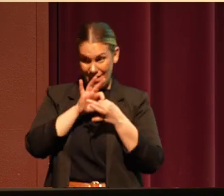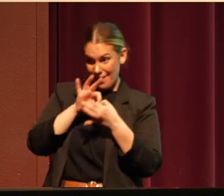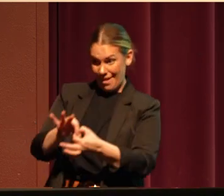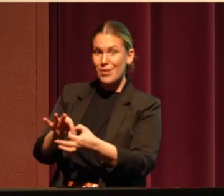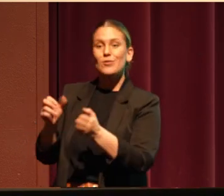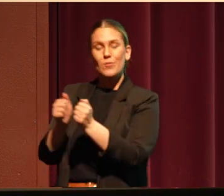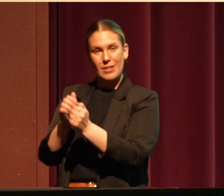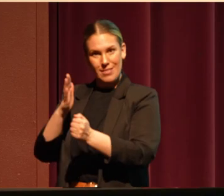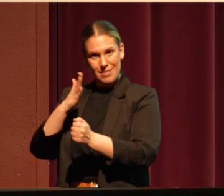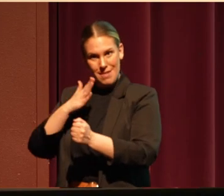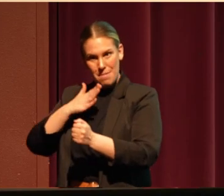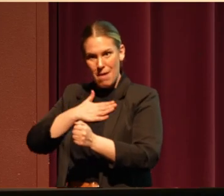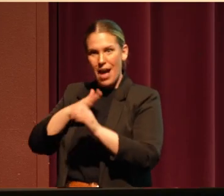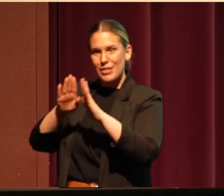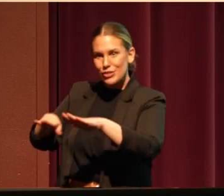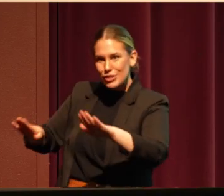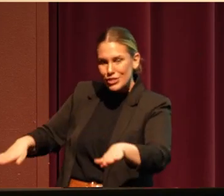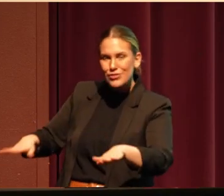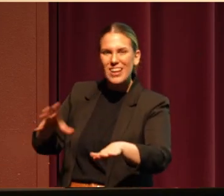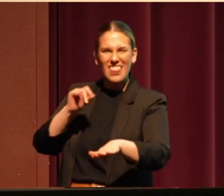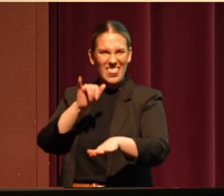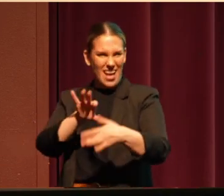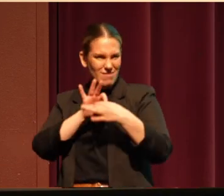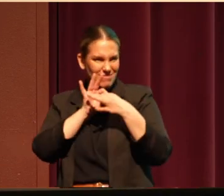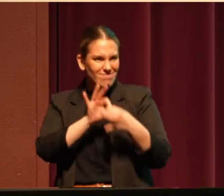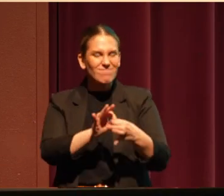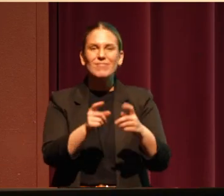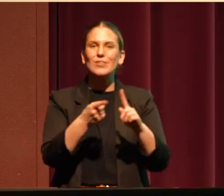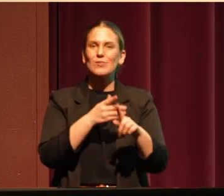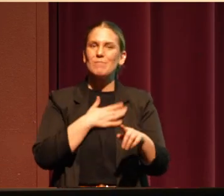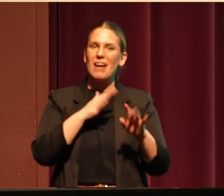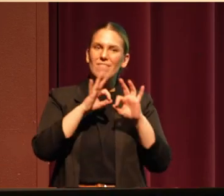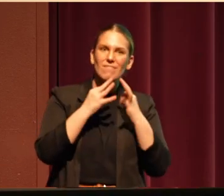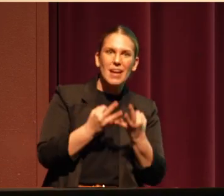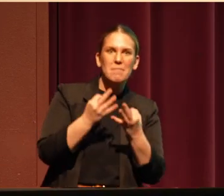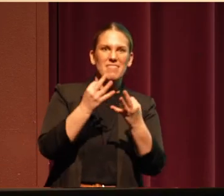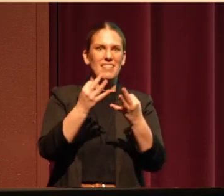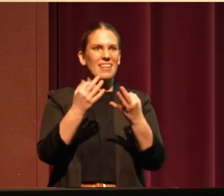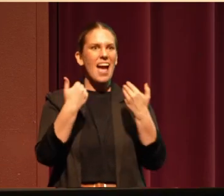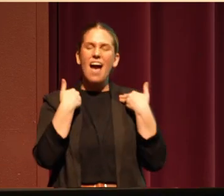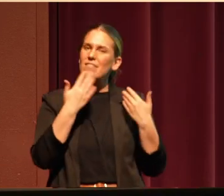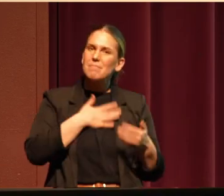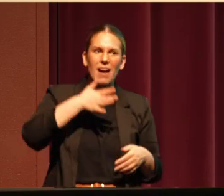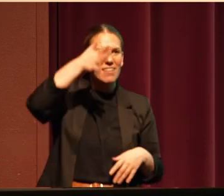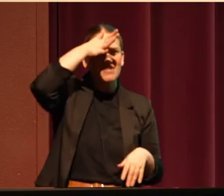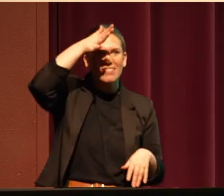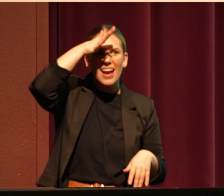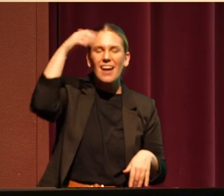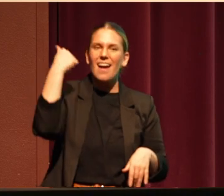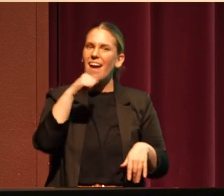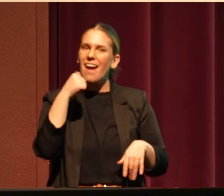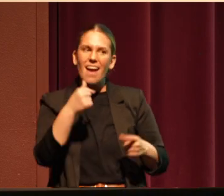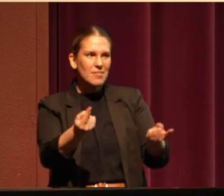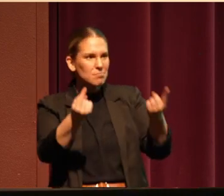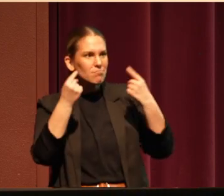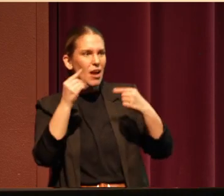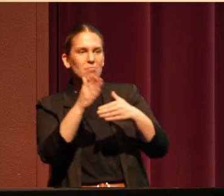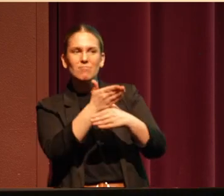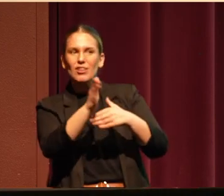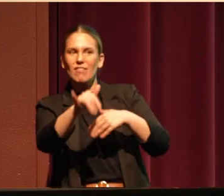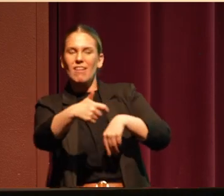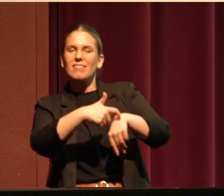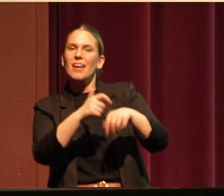and the direct connection to my family and getting those, my aunt and my dad, out to just share that time with us. But, again,